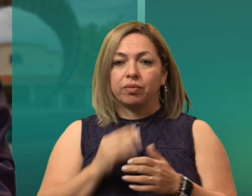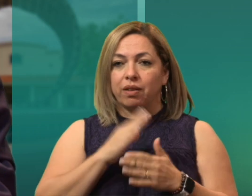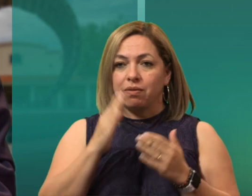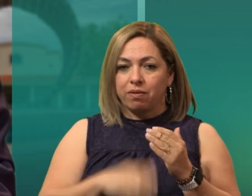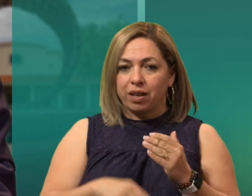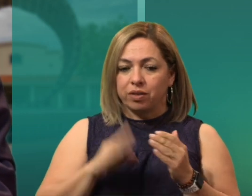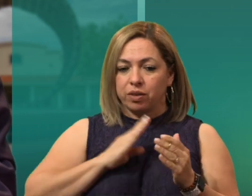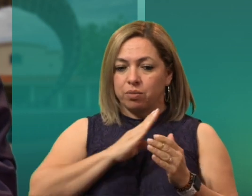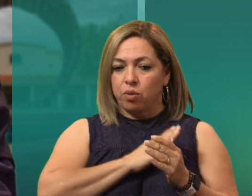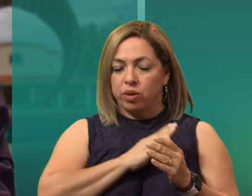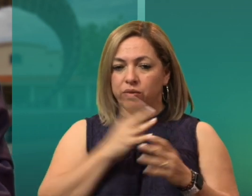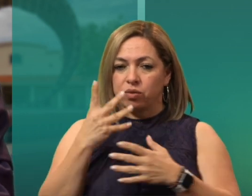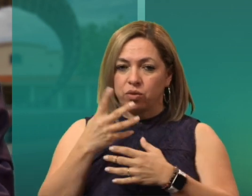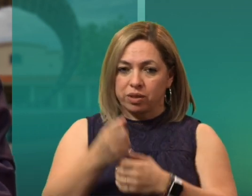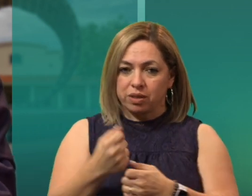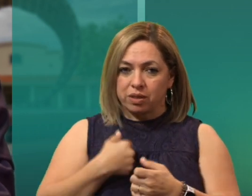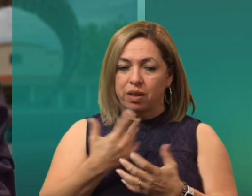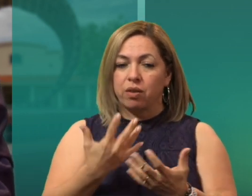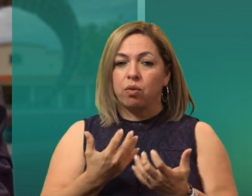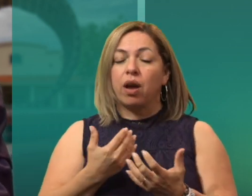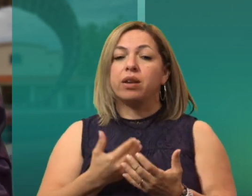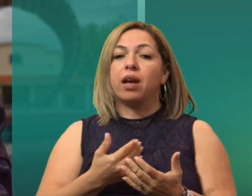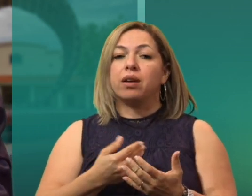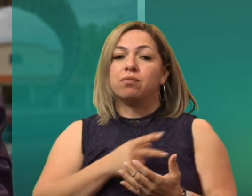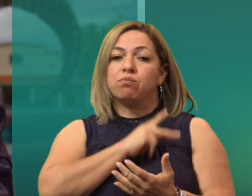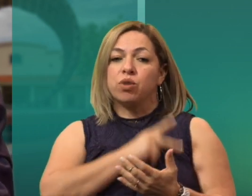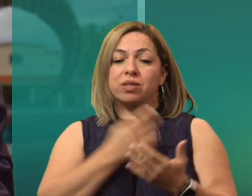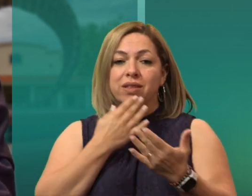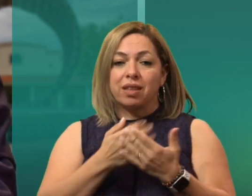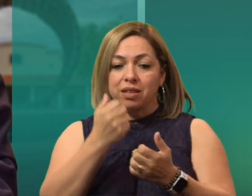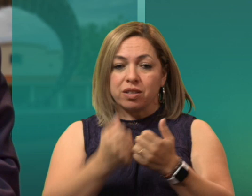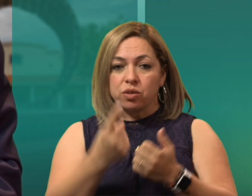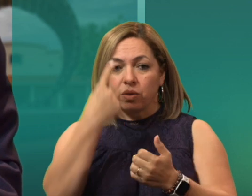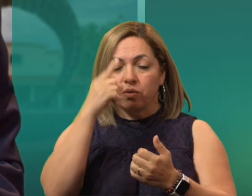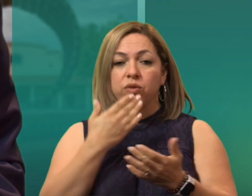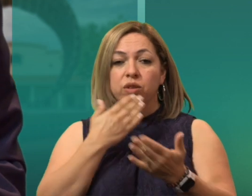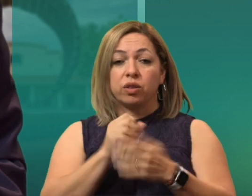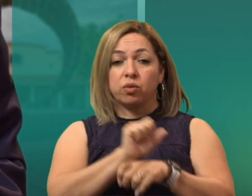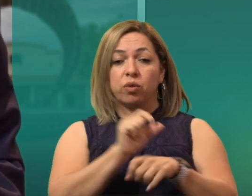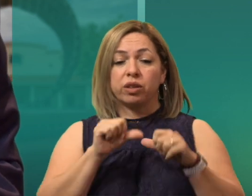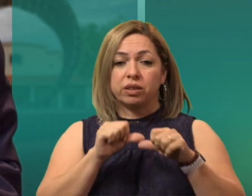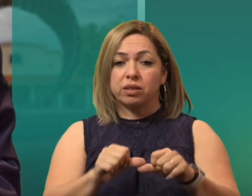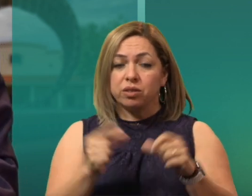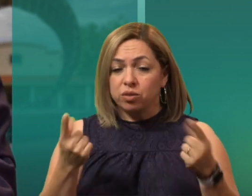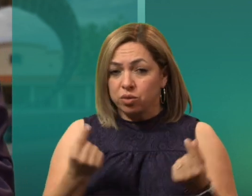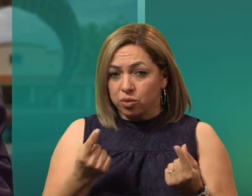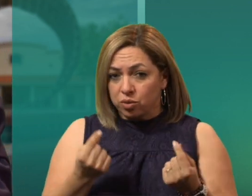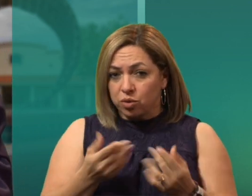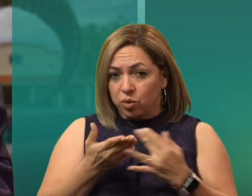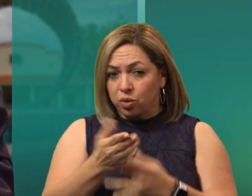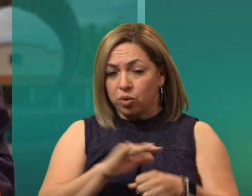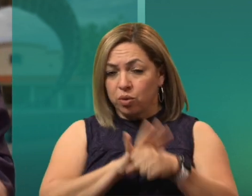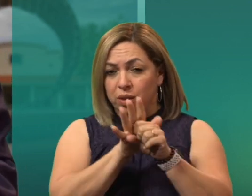you for the great work that you continue to do throughout the pandemic. And as we continue to return safely, as